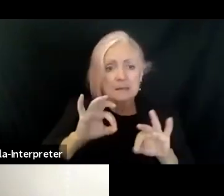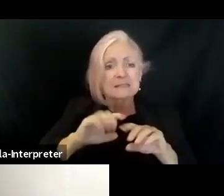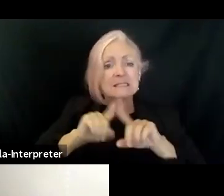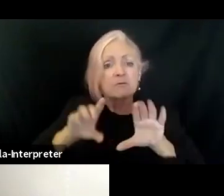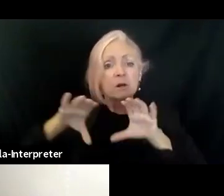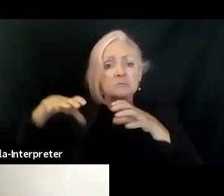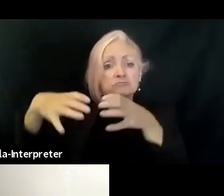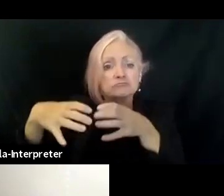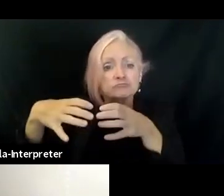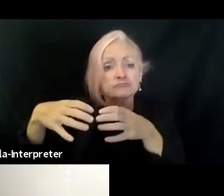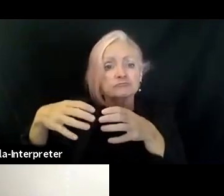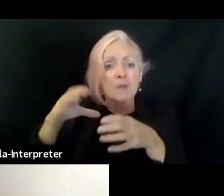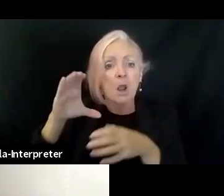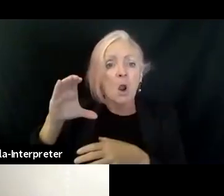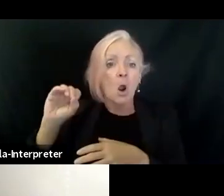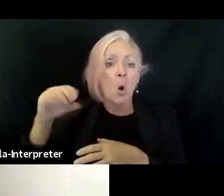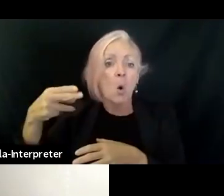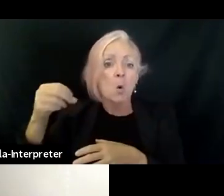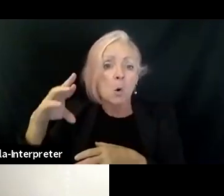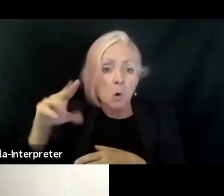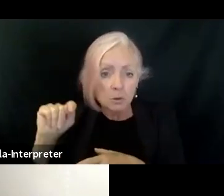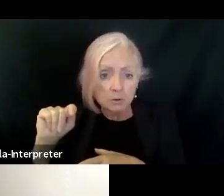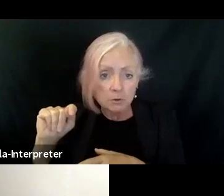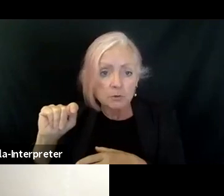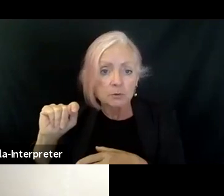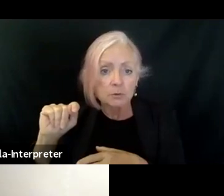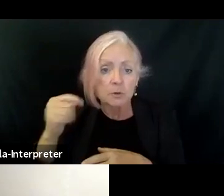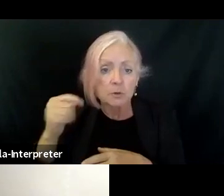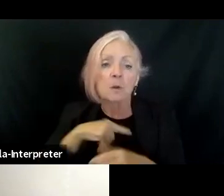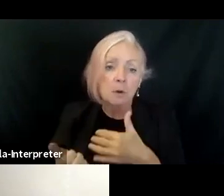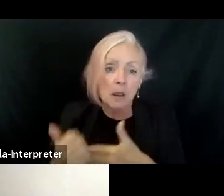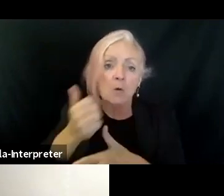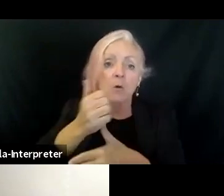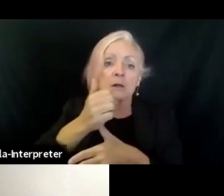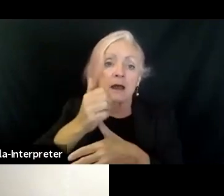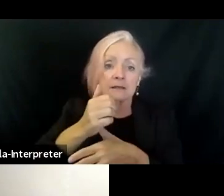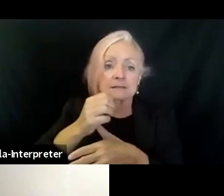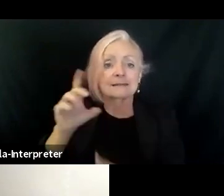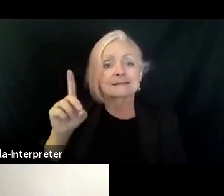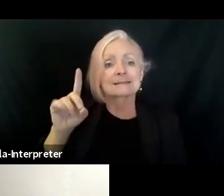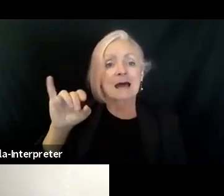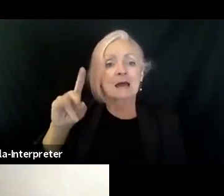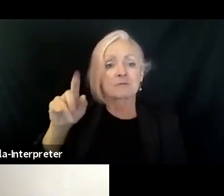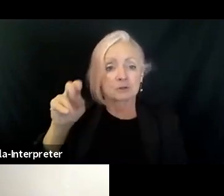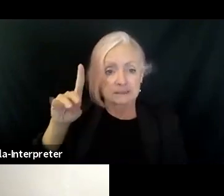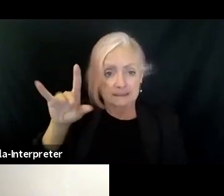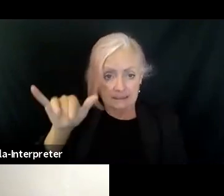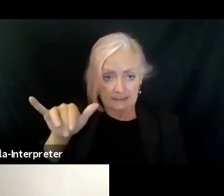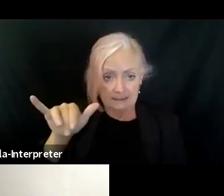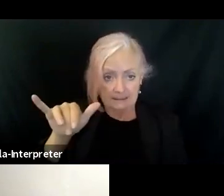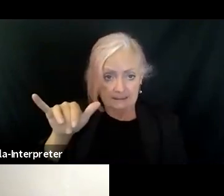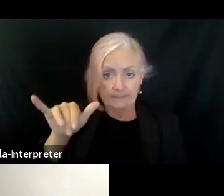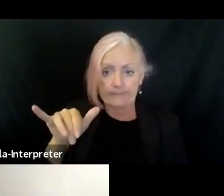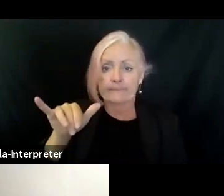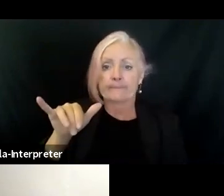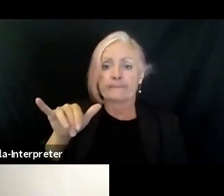And so we just had decided already that we were going to prioritize diversity. And this is good to remember that implicit